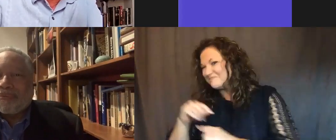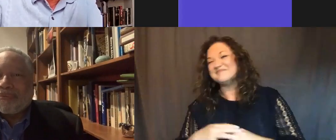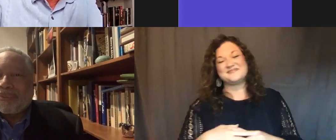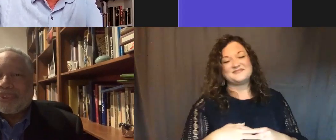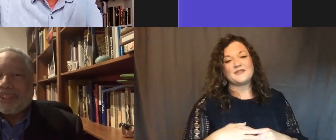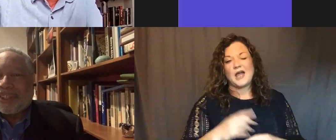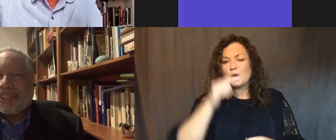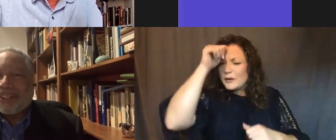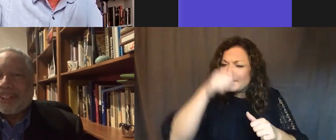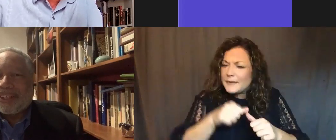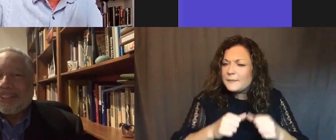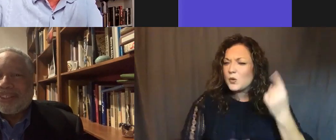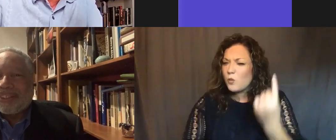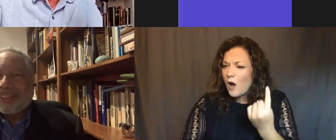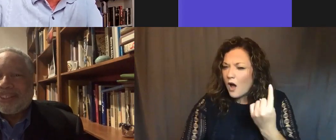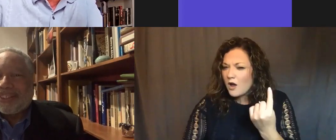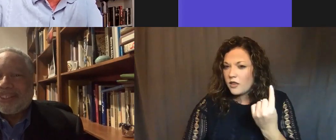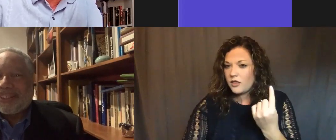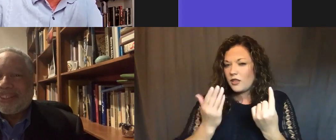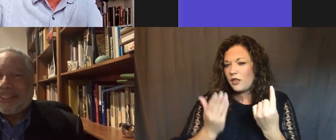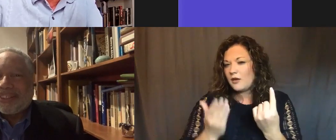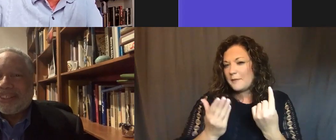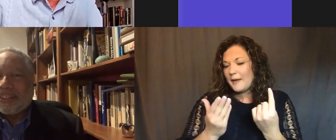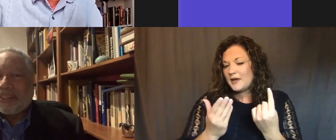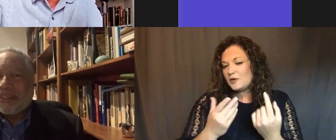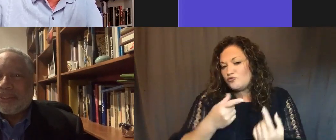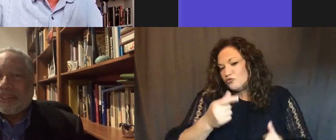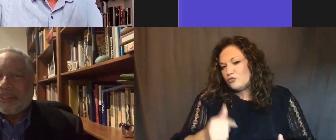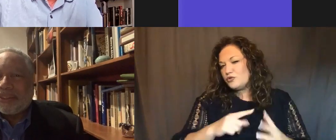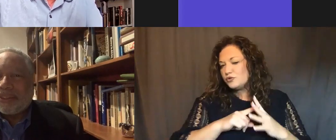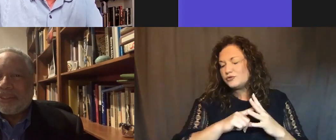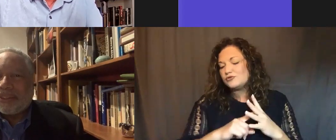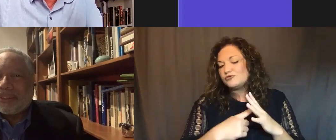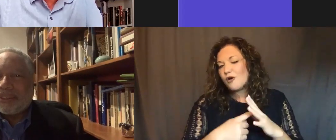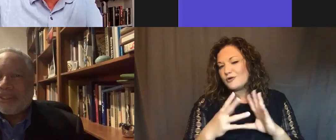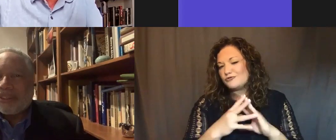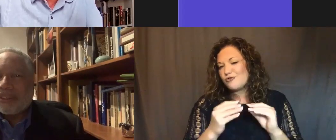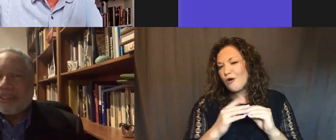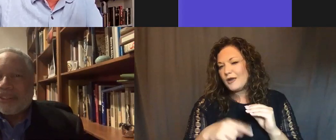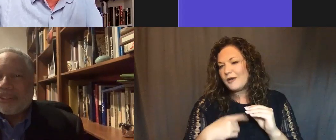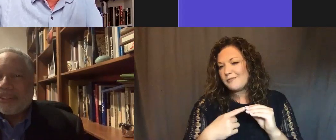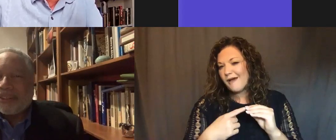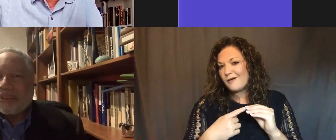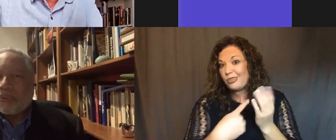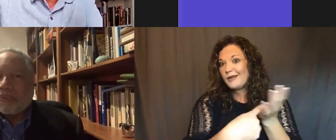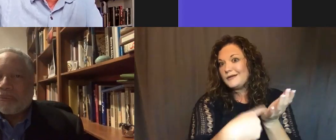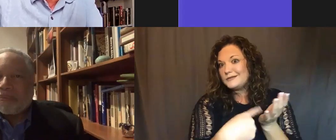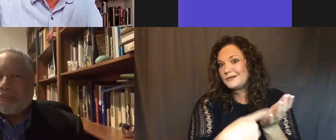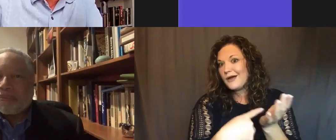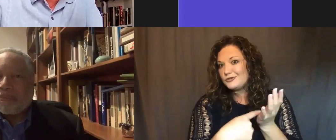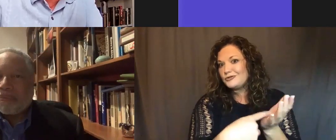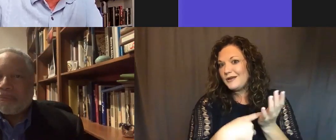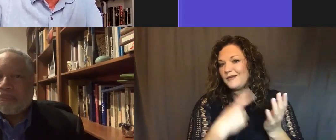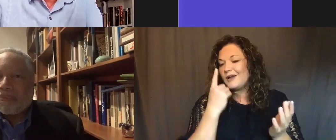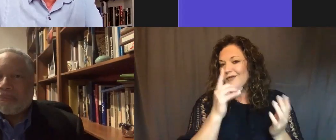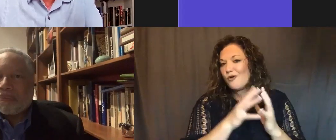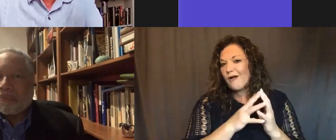that might be instructive to begin by talking about the discussions that went on for a